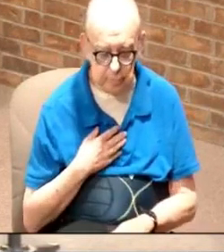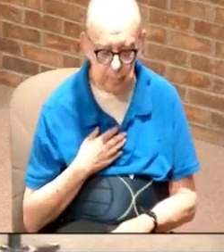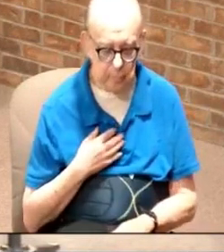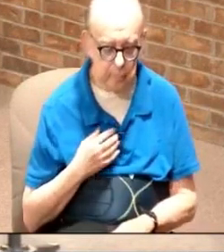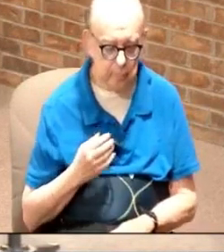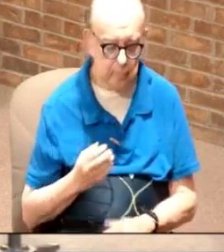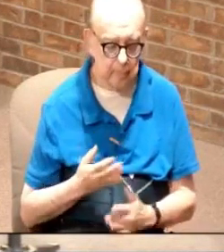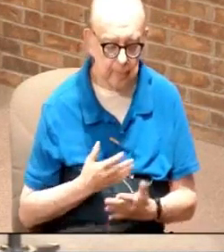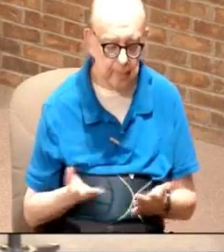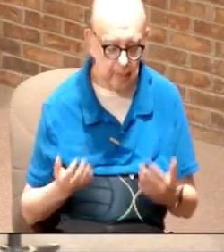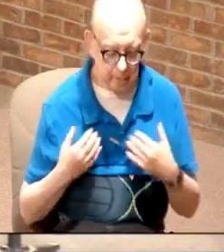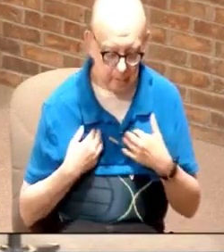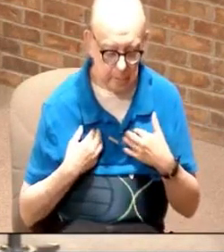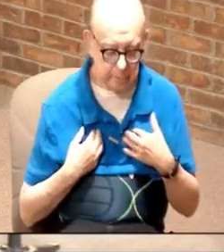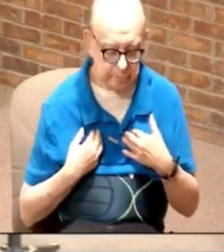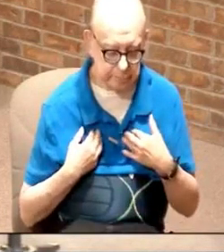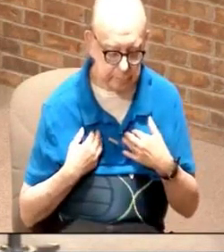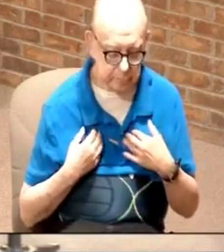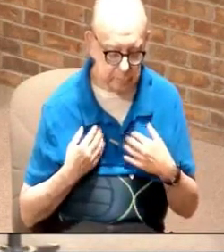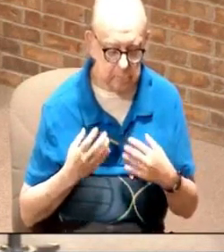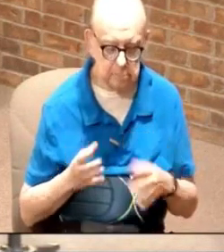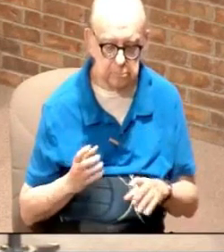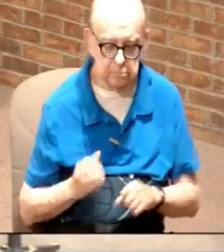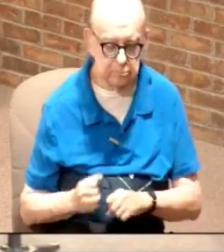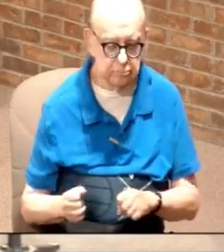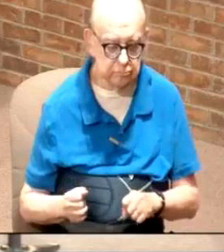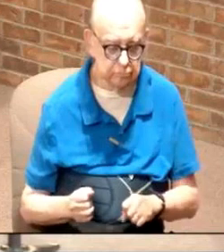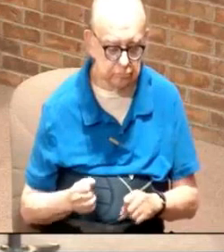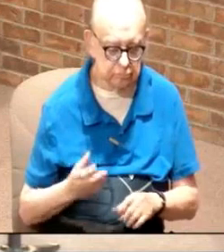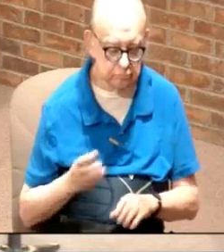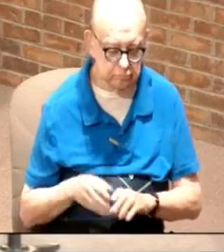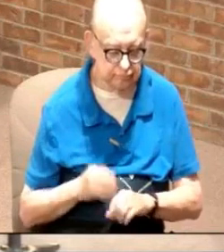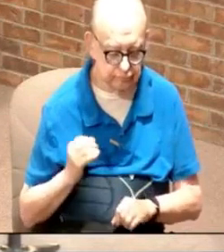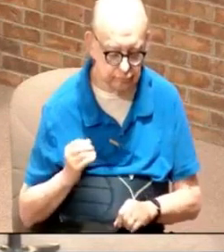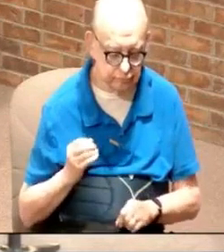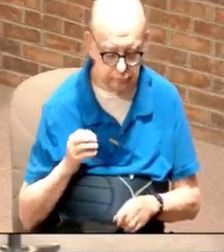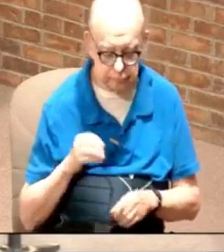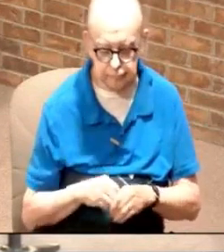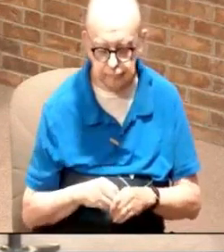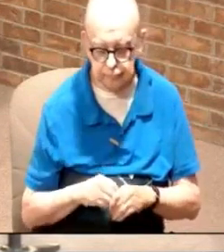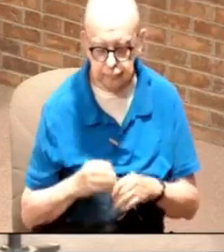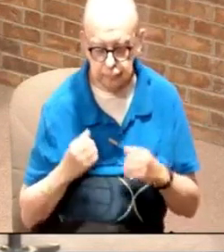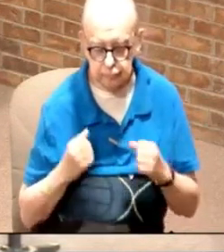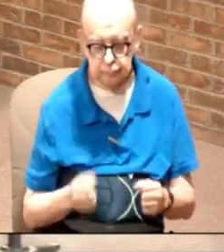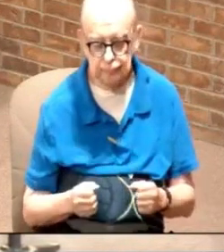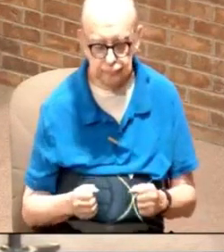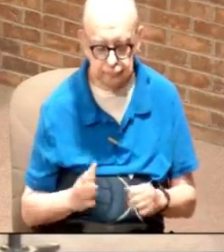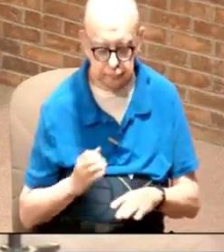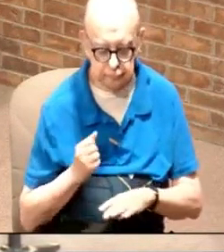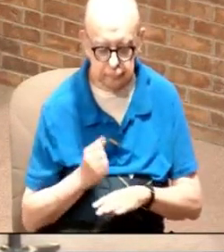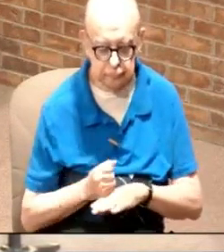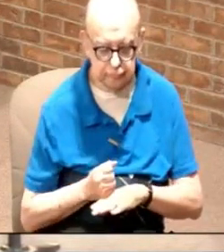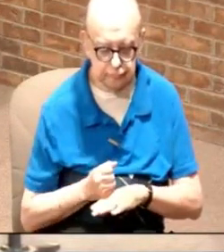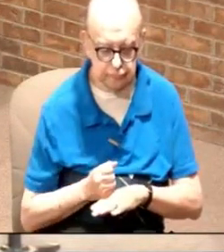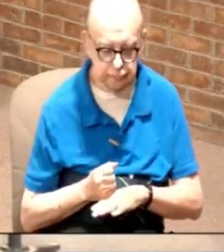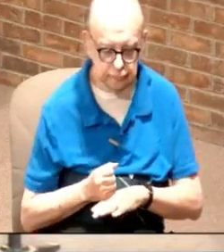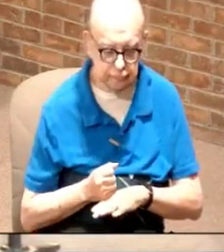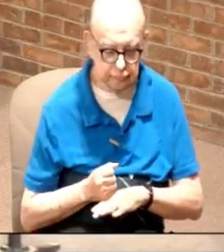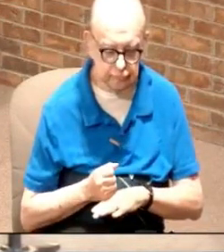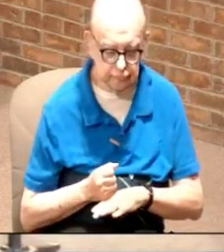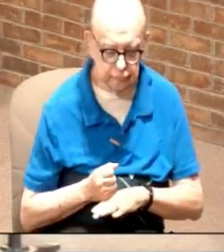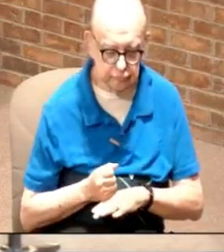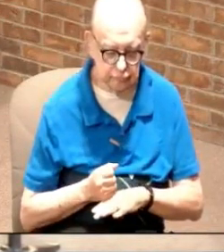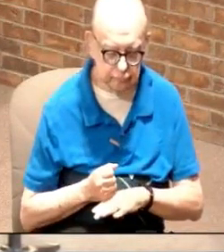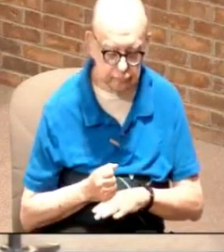resources that I have access to externally my inner strength is based upon the